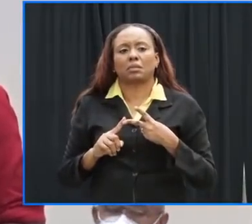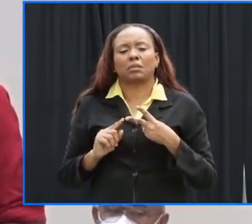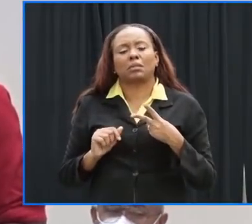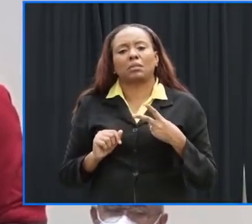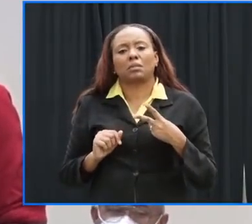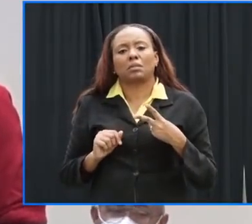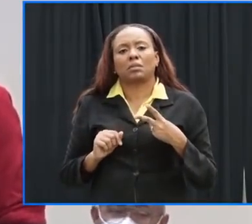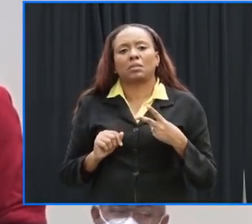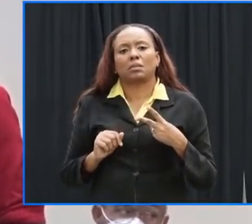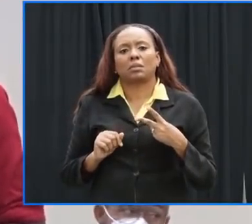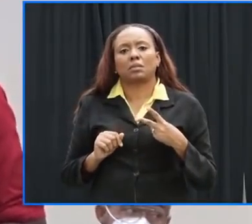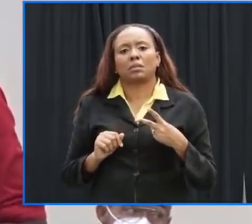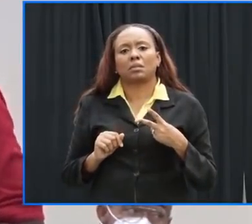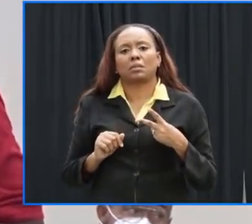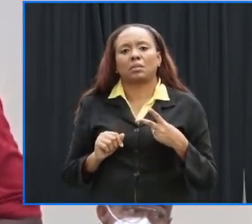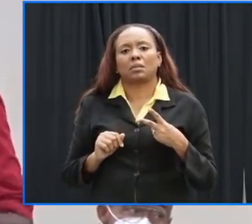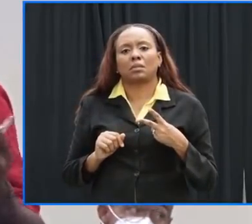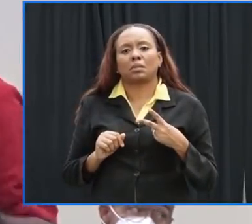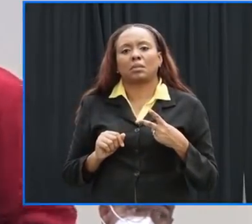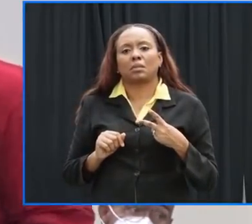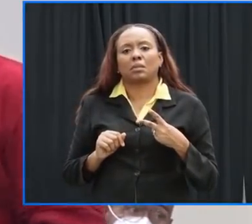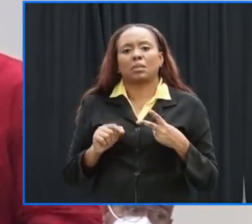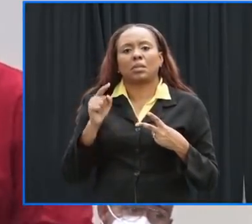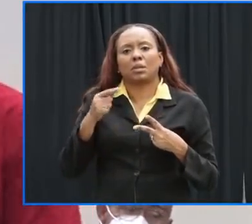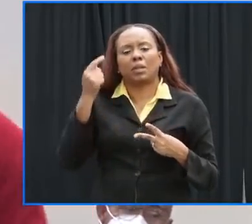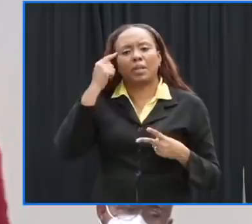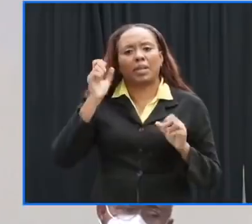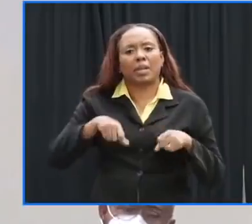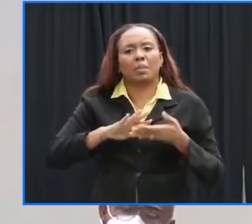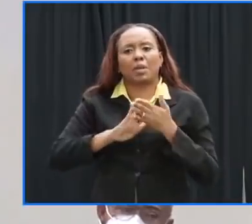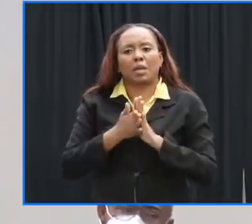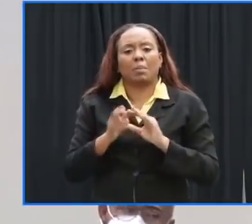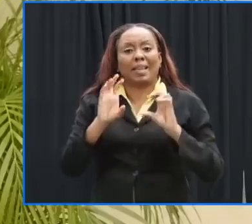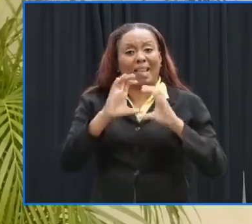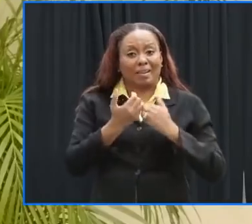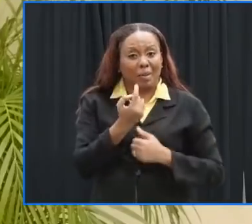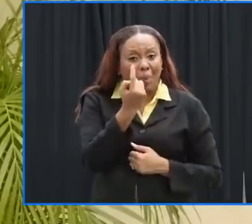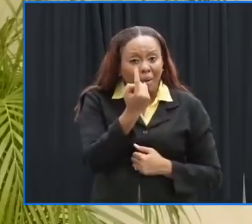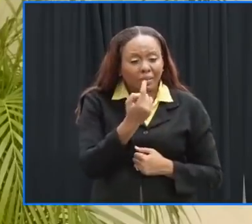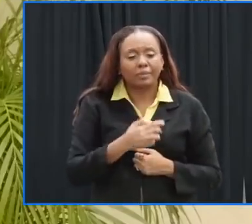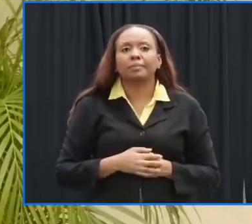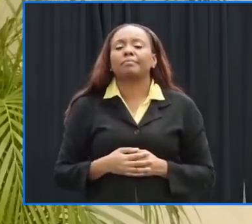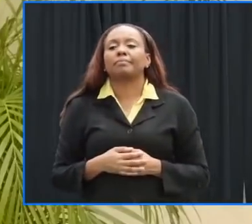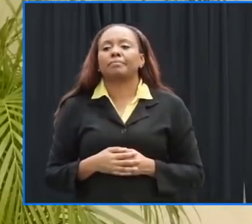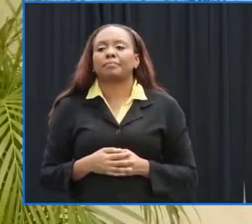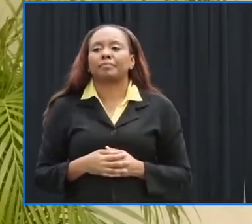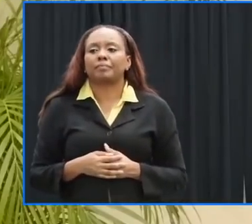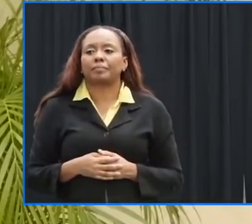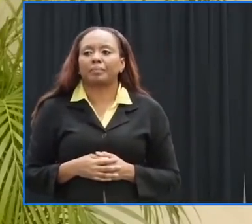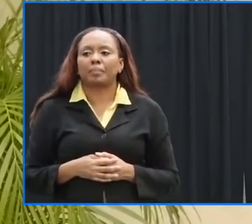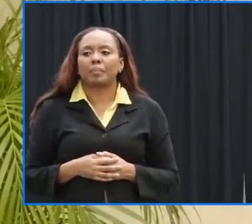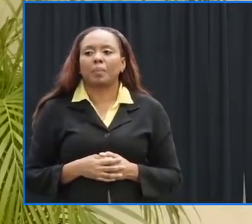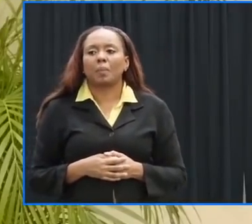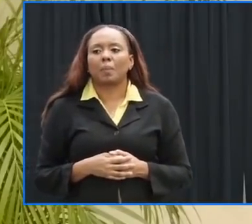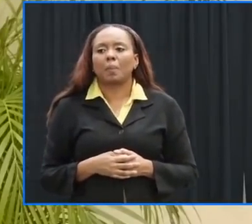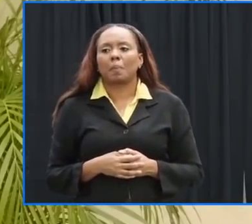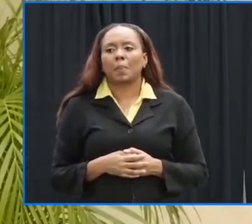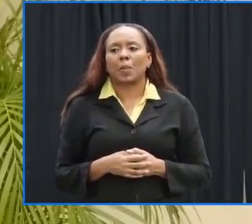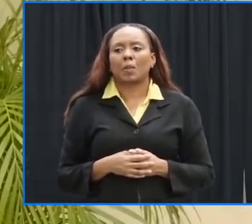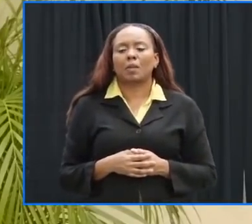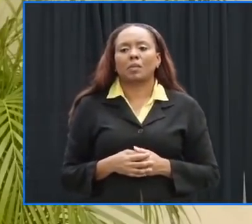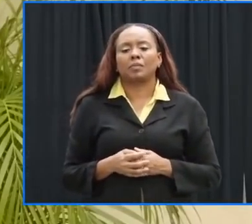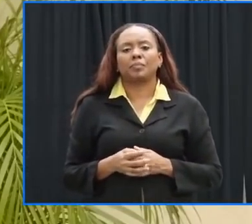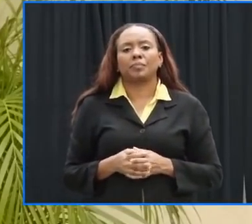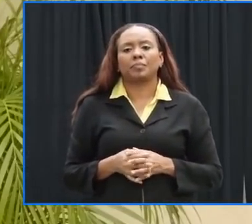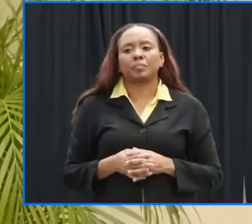system uh becoming a category one hurricane at this stage at this point because the like i mentioned because the the fact